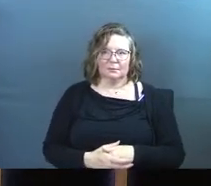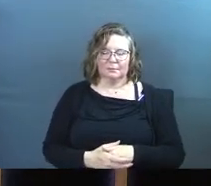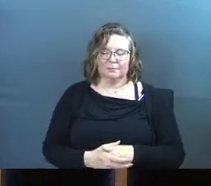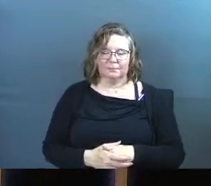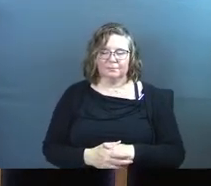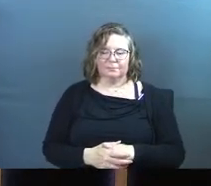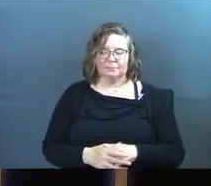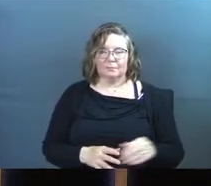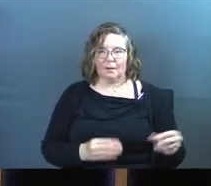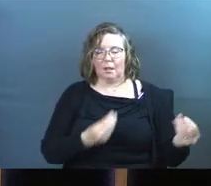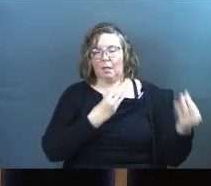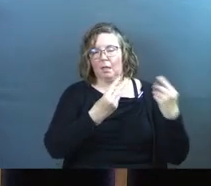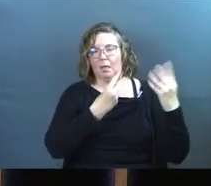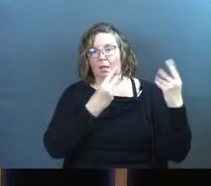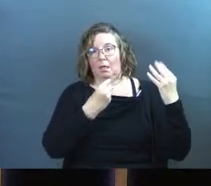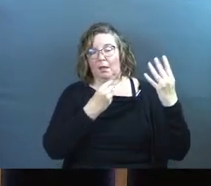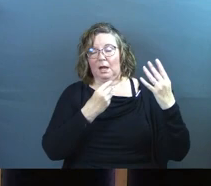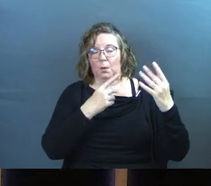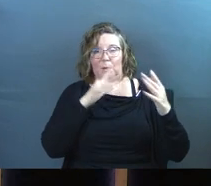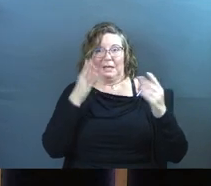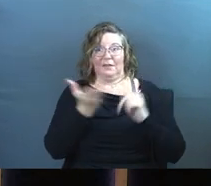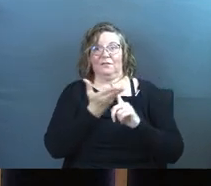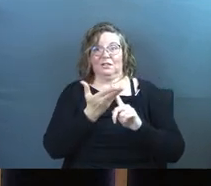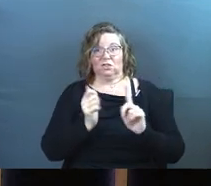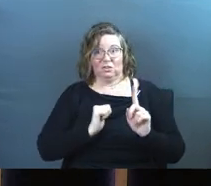And we talk ourselves into things, do we not?